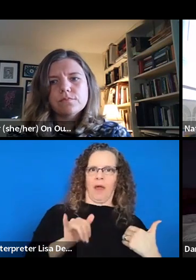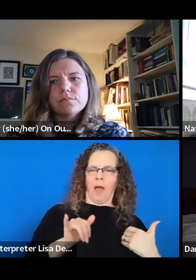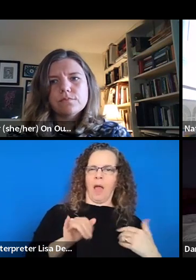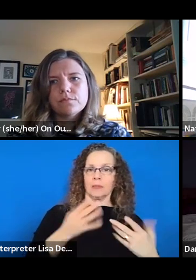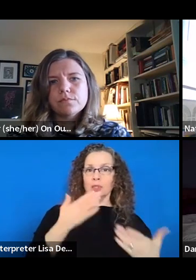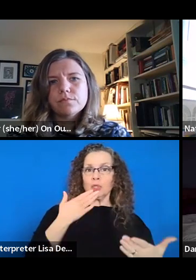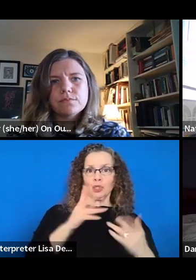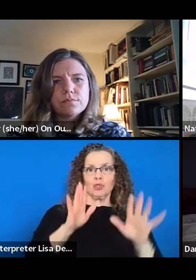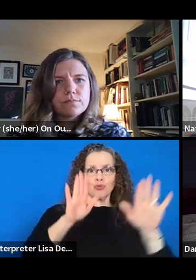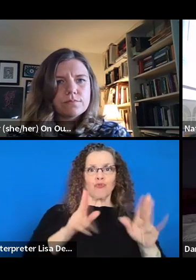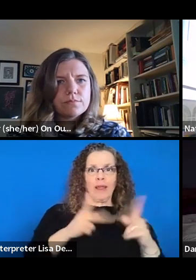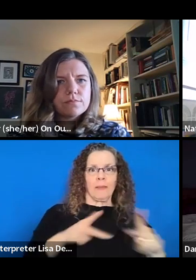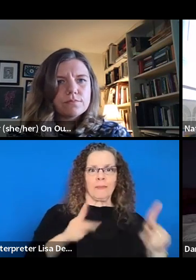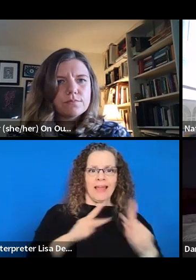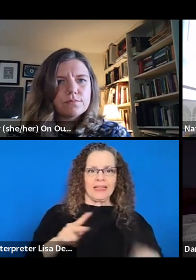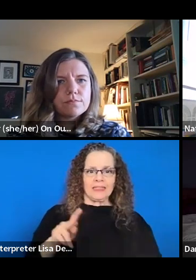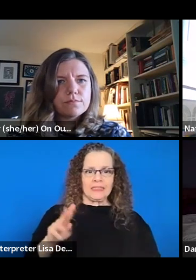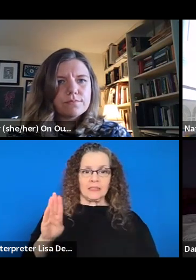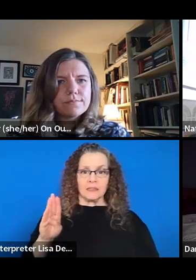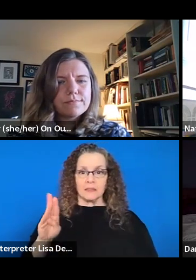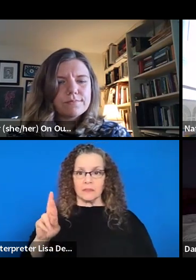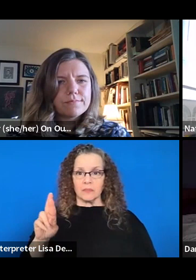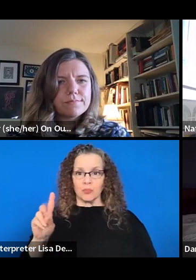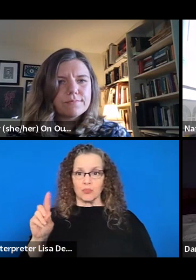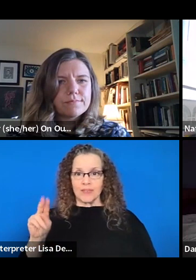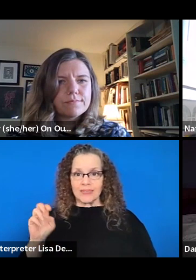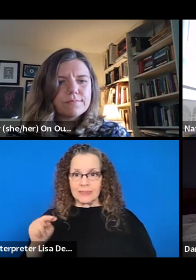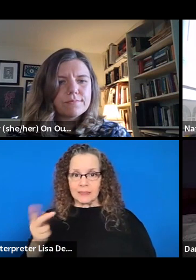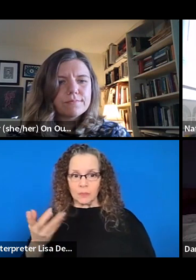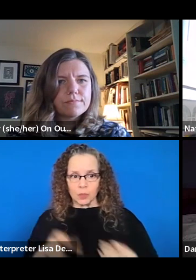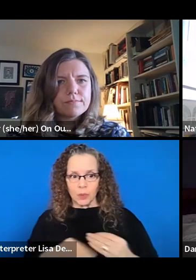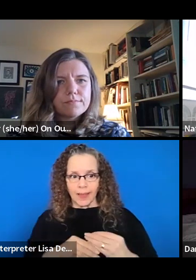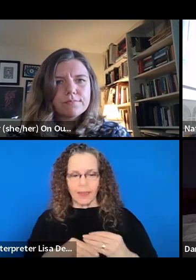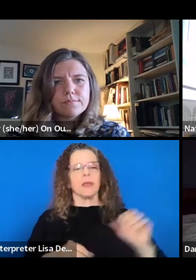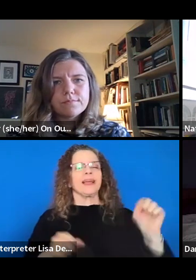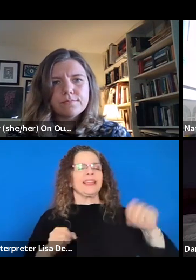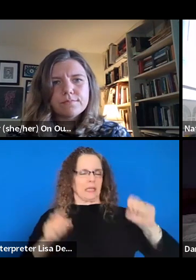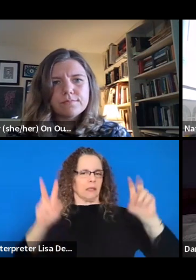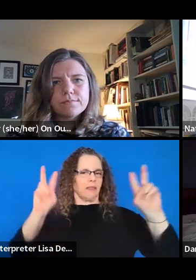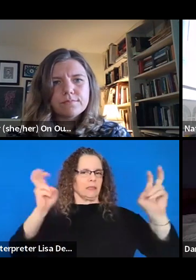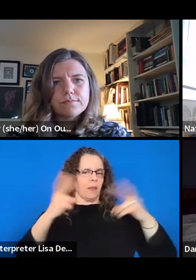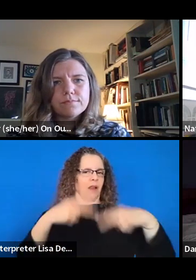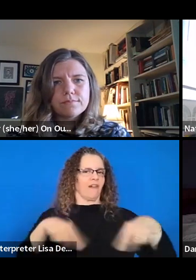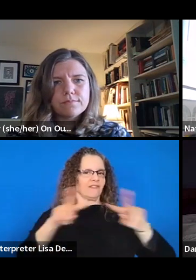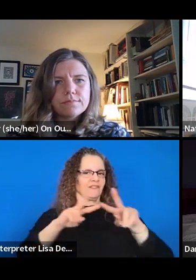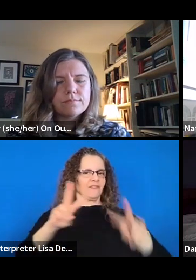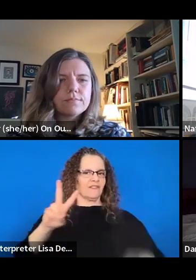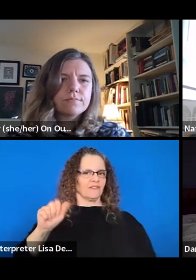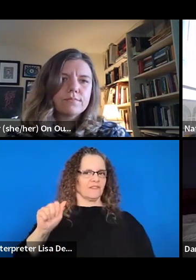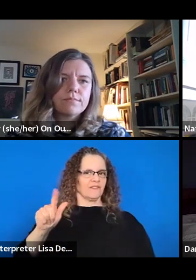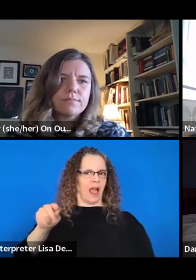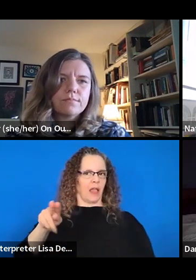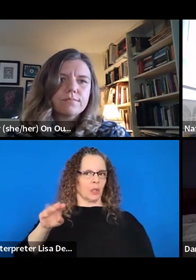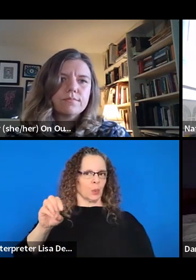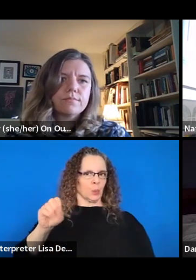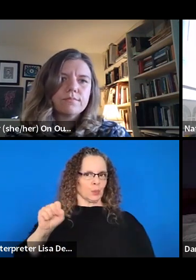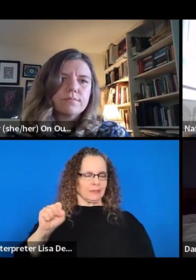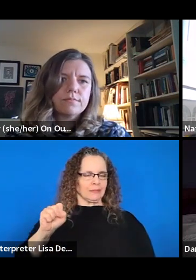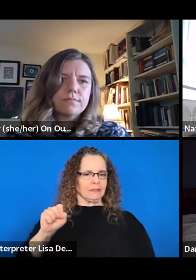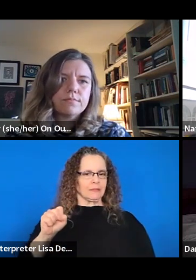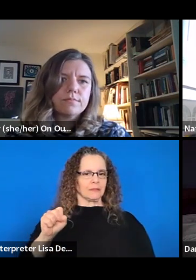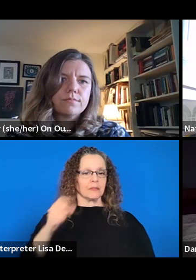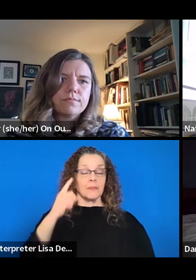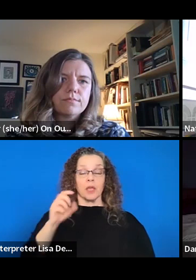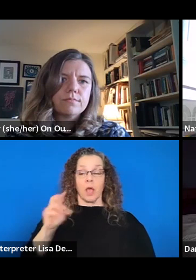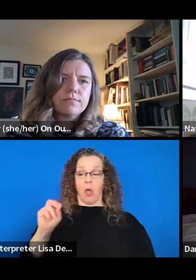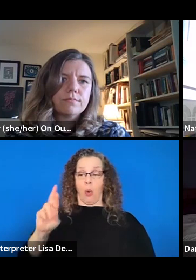Brudine, I think you were going to jump in there for a minute. Yeah, and it's also on the topic of values, which is I think organizations do define their values.